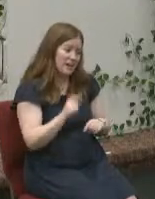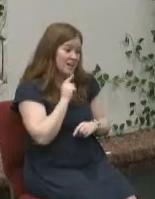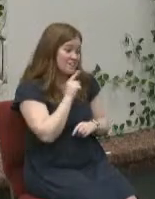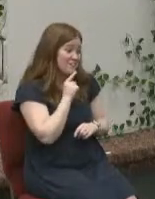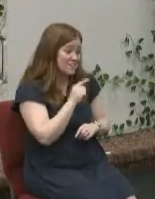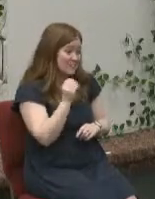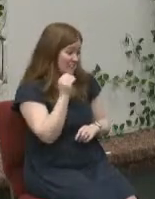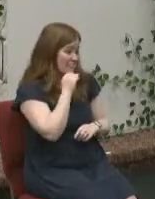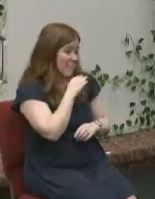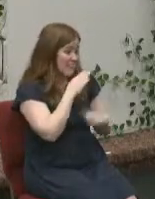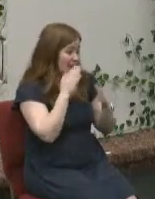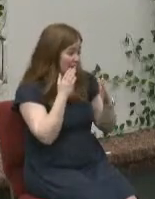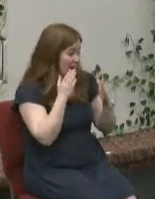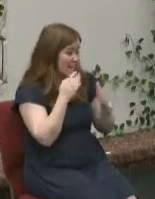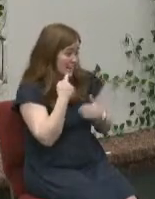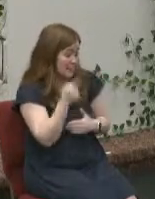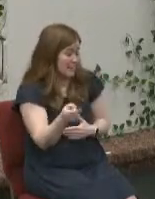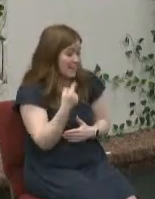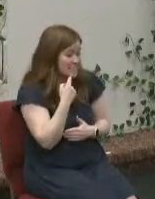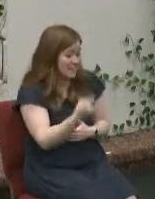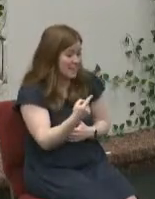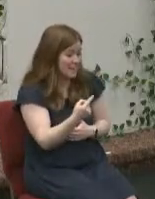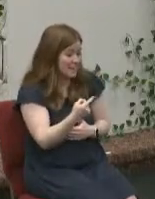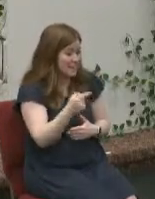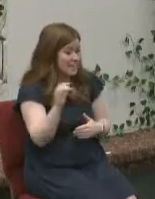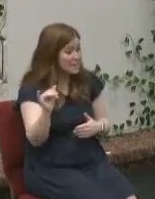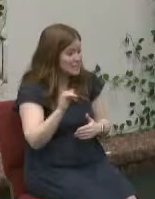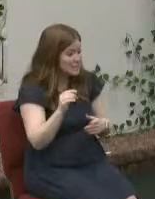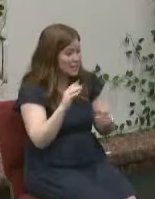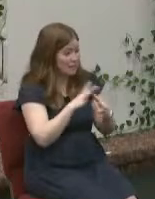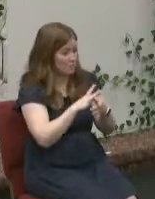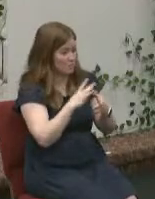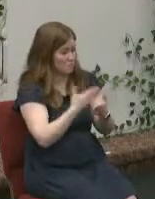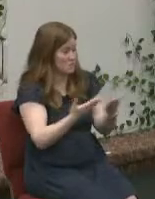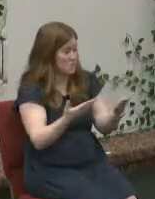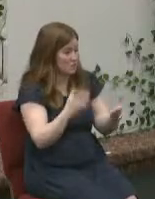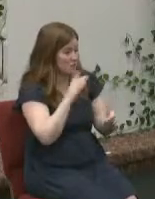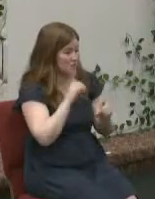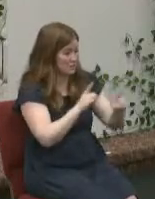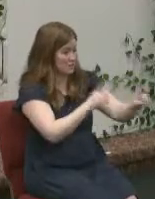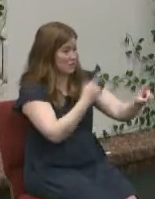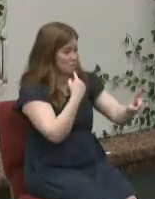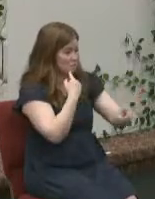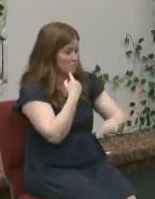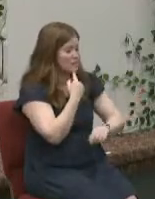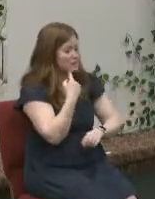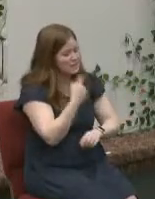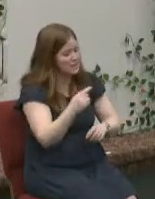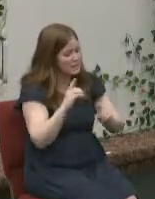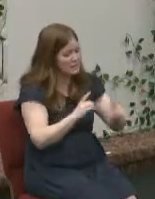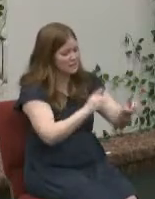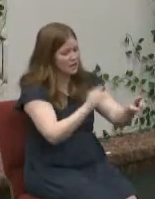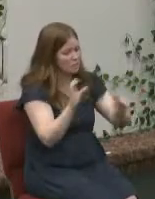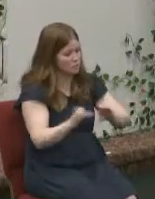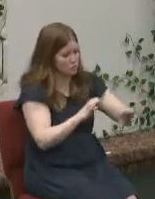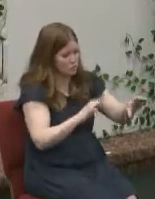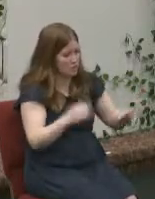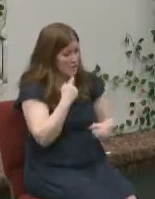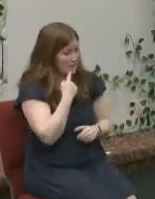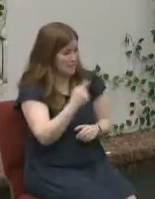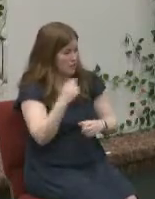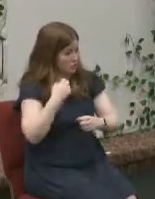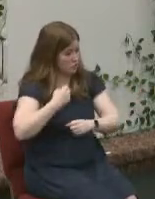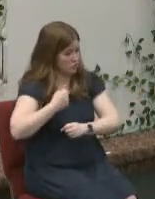that they used to perpetuate their story was the same one they said the disciples would do when he tells the guards here's what you're going to do